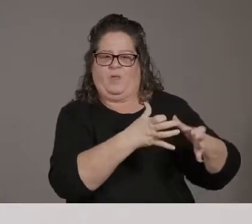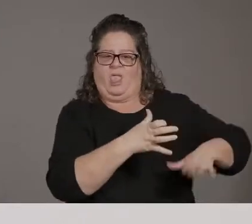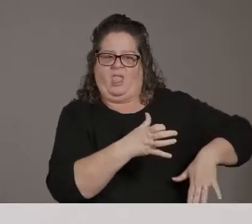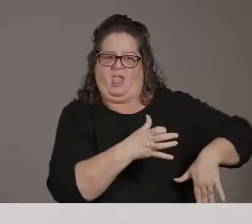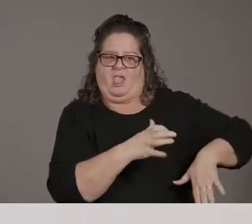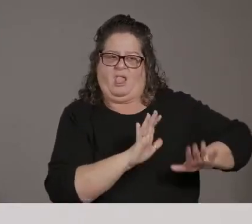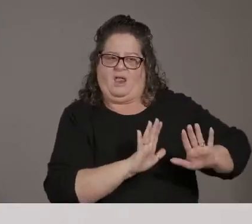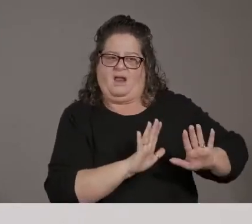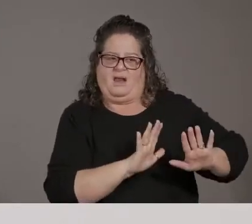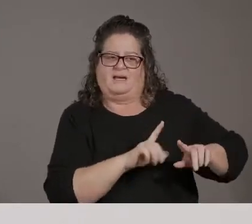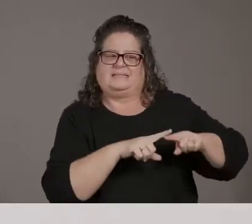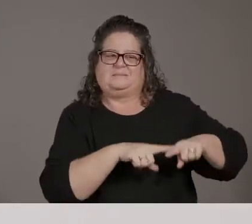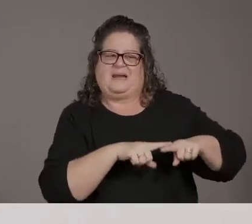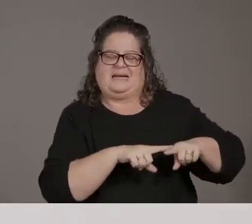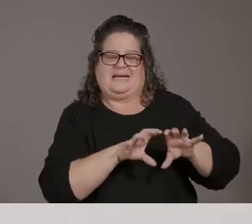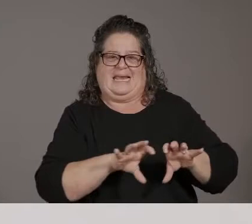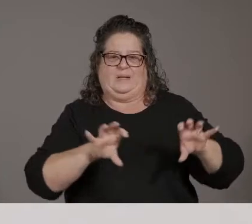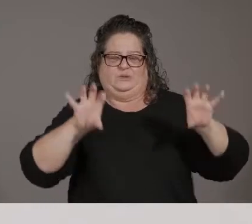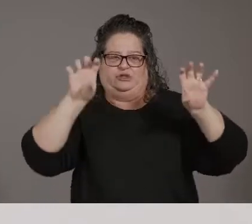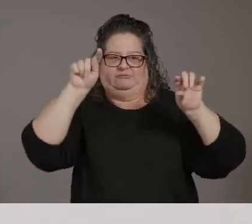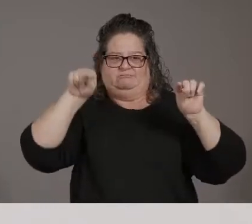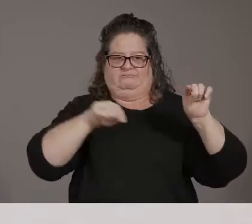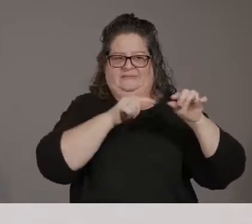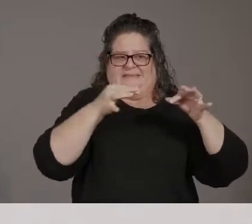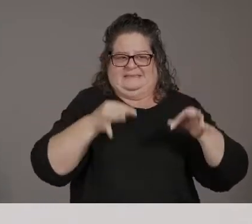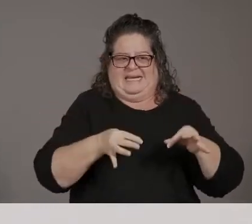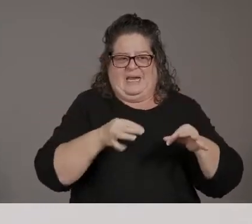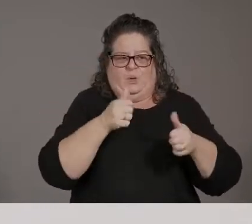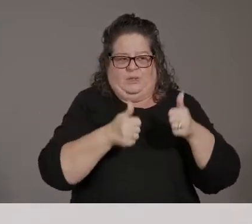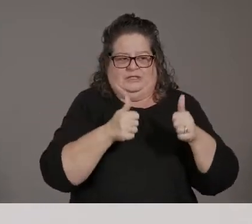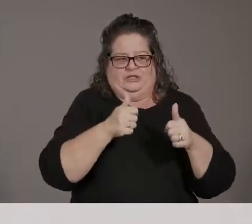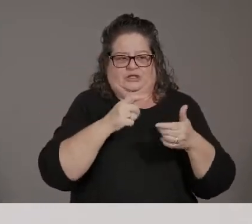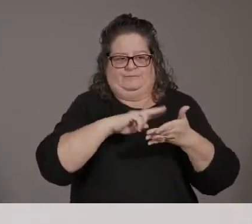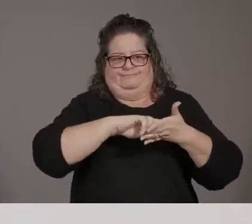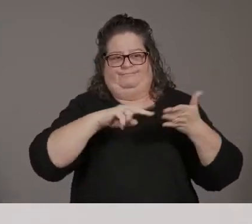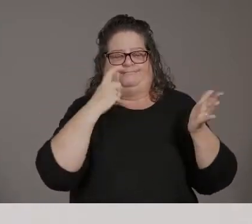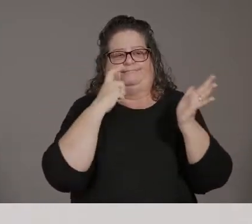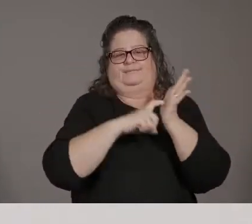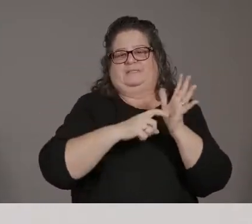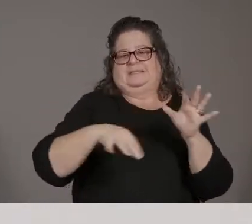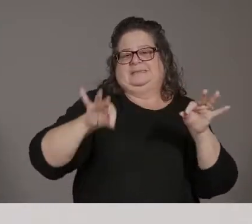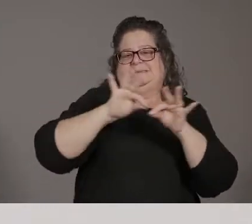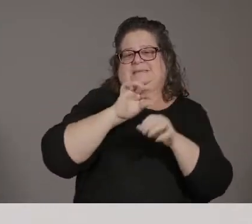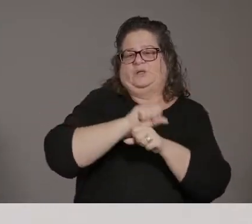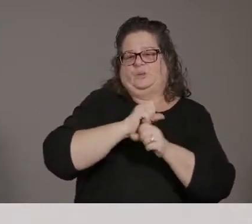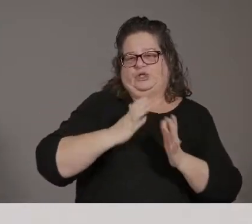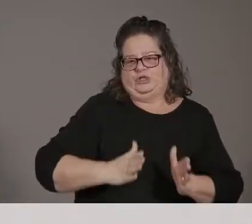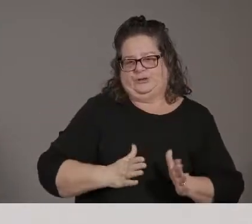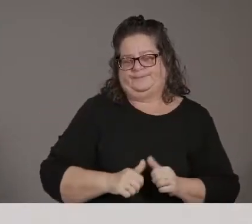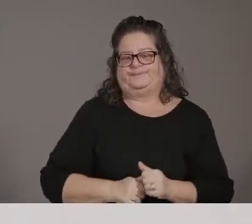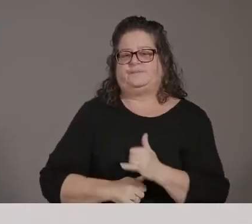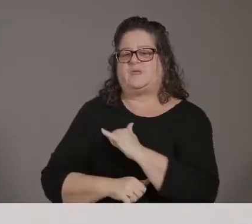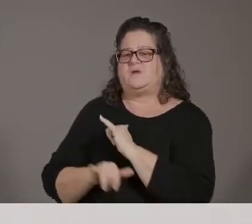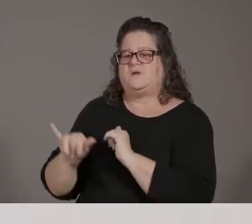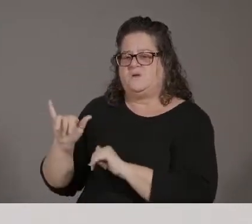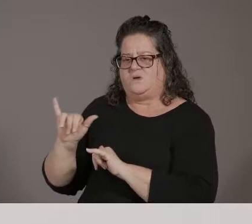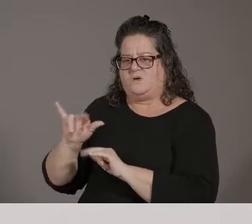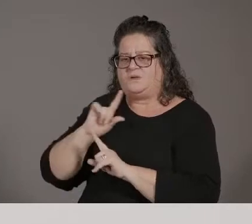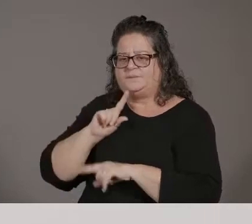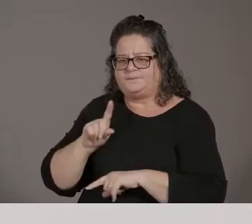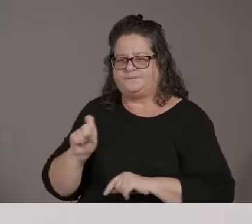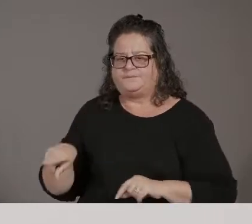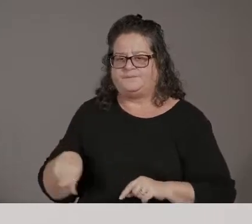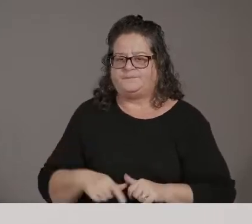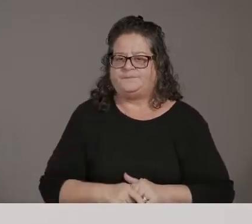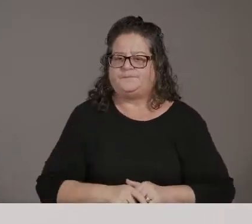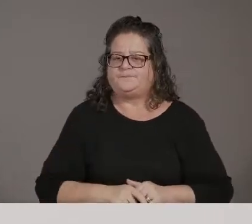their counties. Sure. So yeah, I guess on that note, you know, speaking of prioritizations, um, and I think the consent was raised in